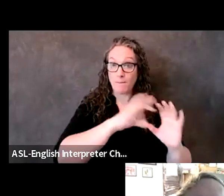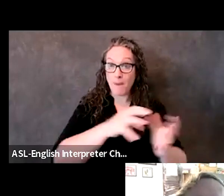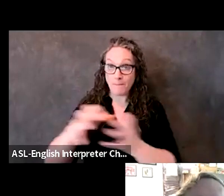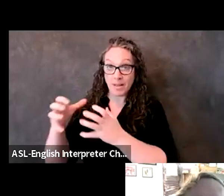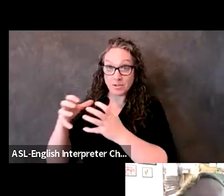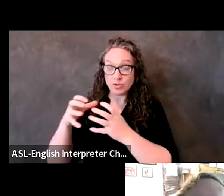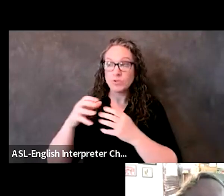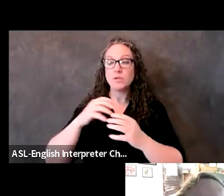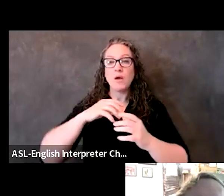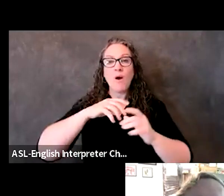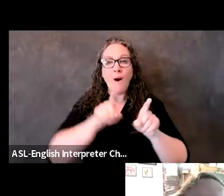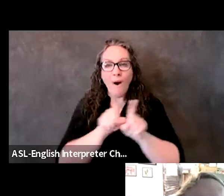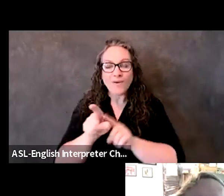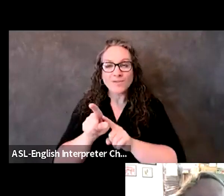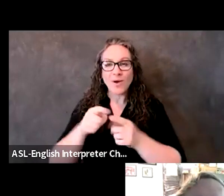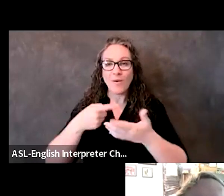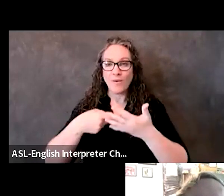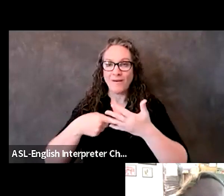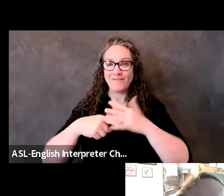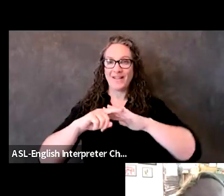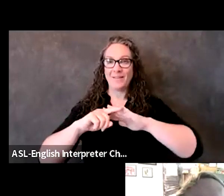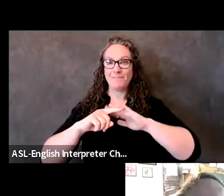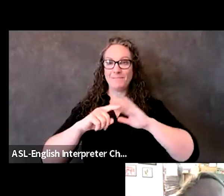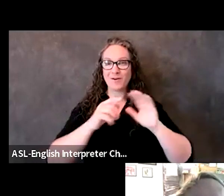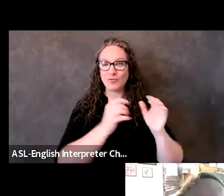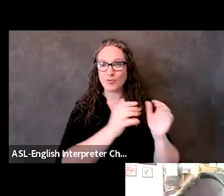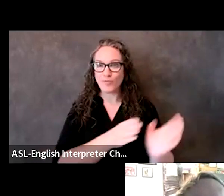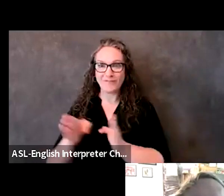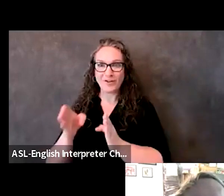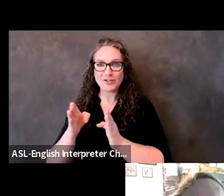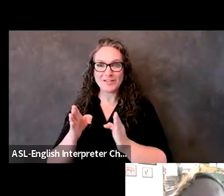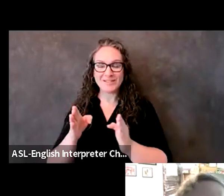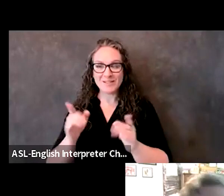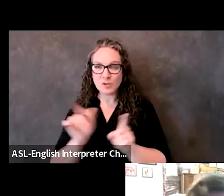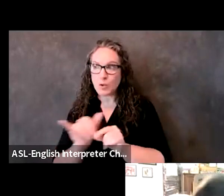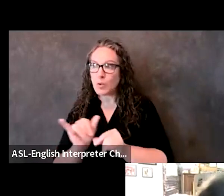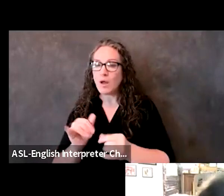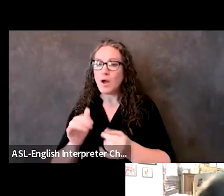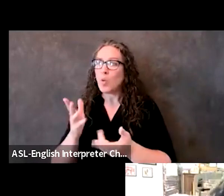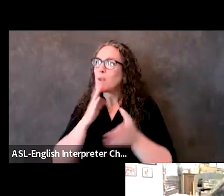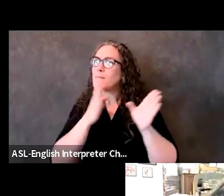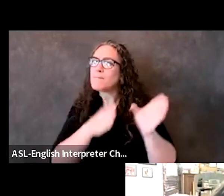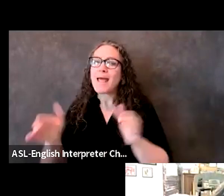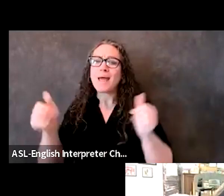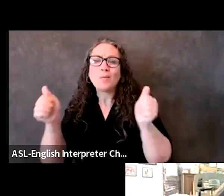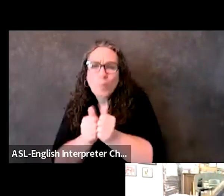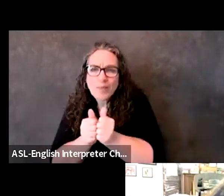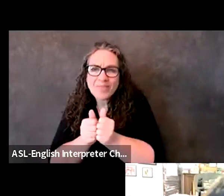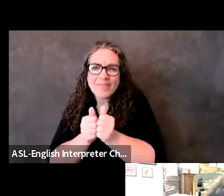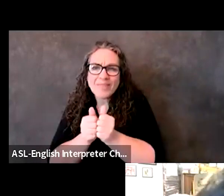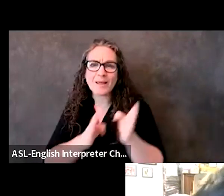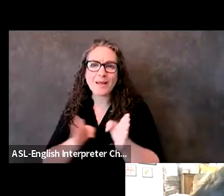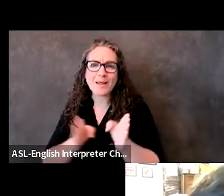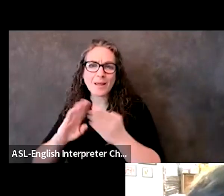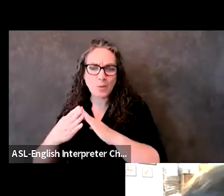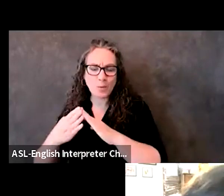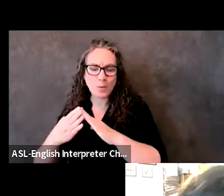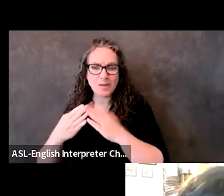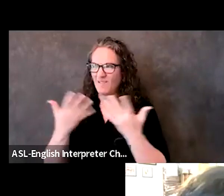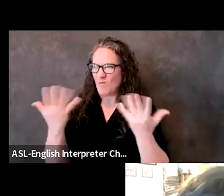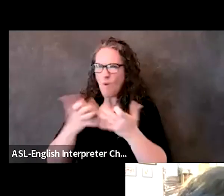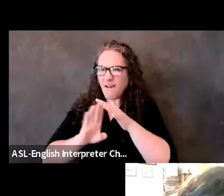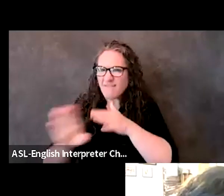with the community educational campaigns, you know, around evacuation best practices. You know, one of the other big benefits